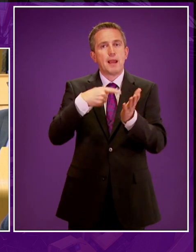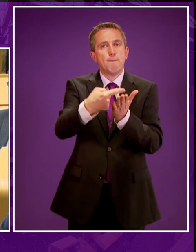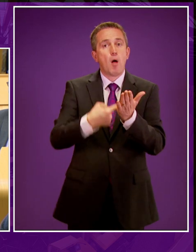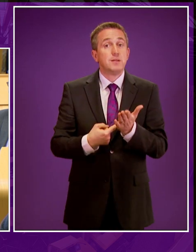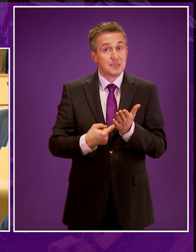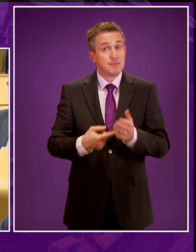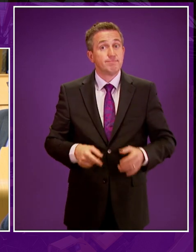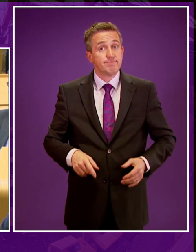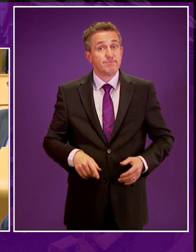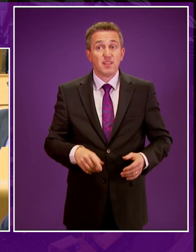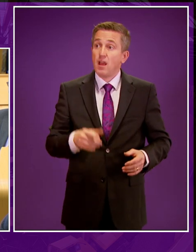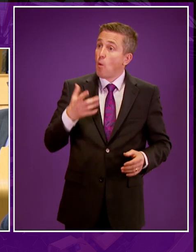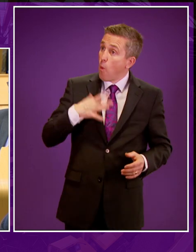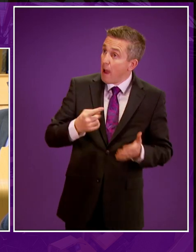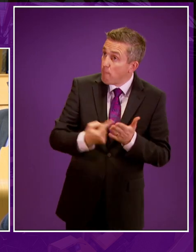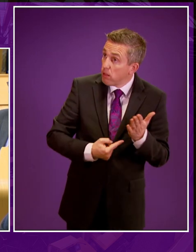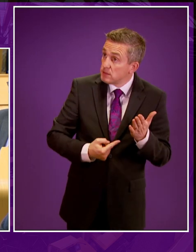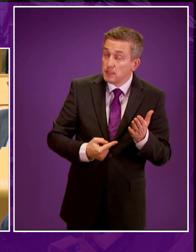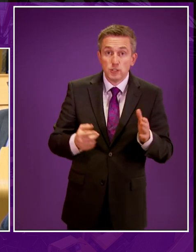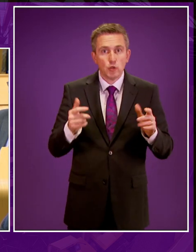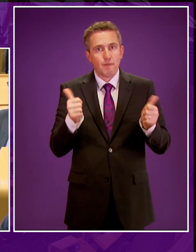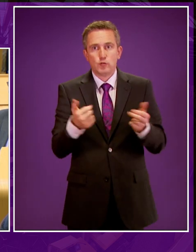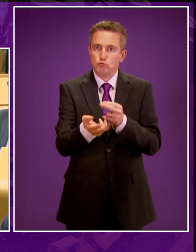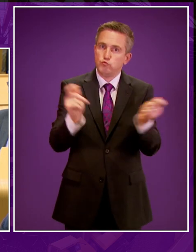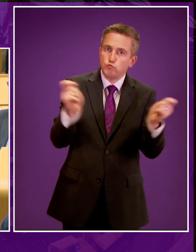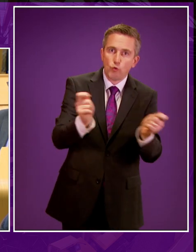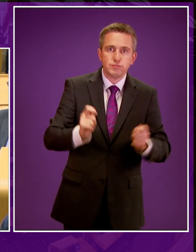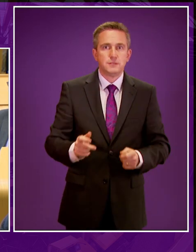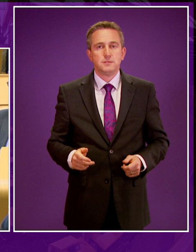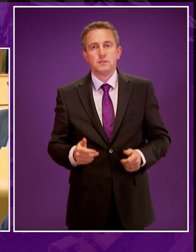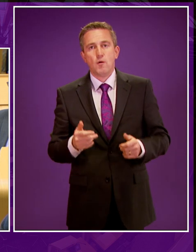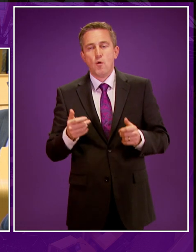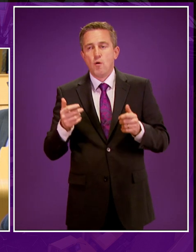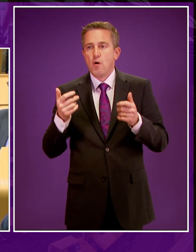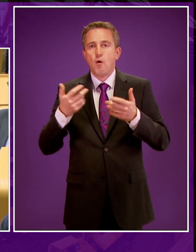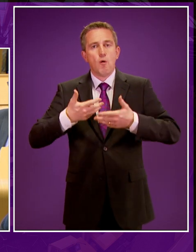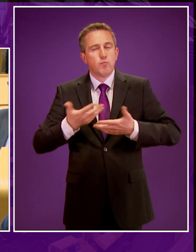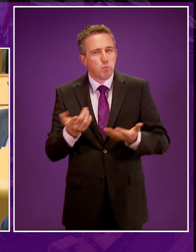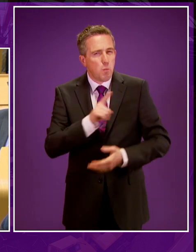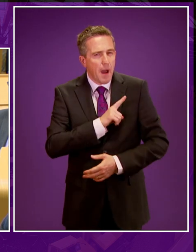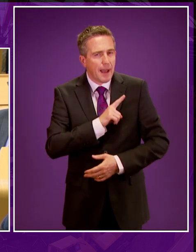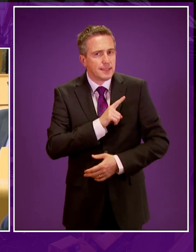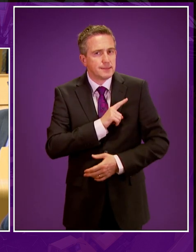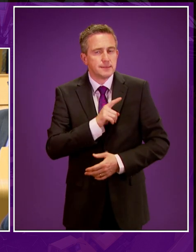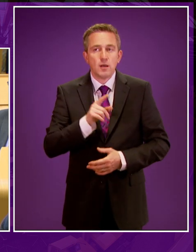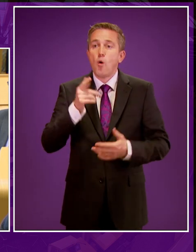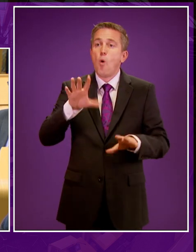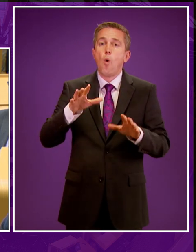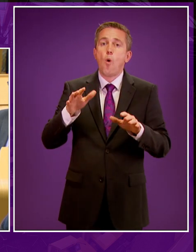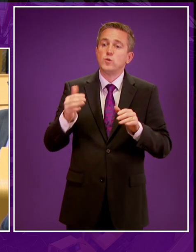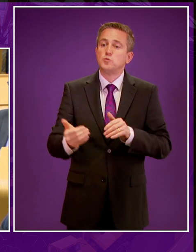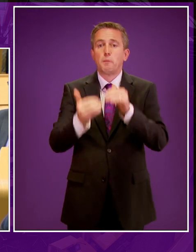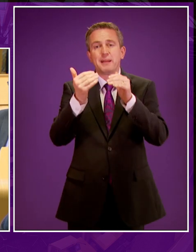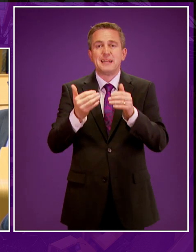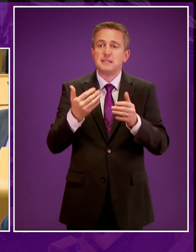Policy making to attract headlines, policies lacking analysis or supporting evidence, and policy announcements to meet